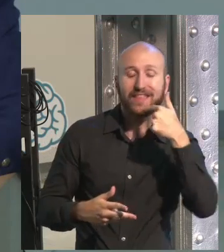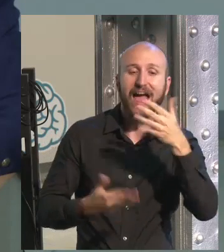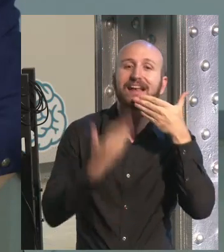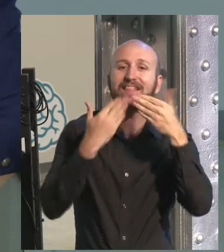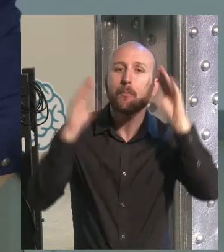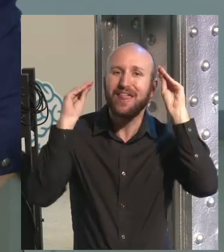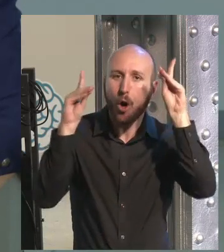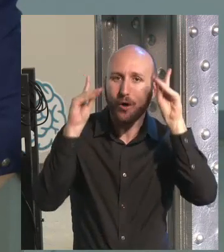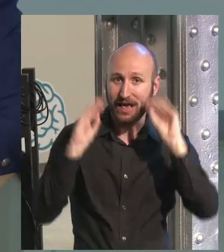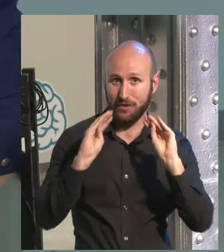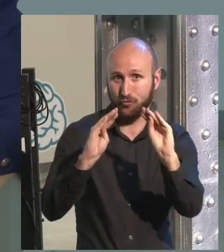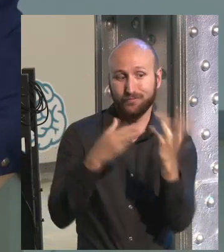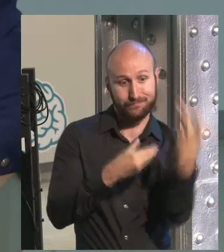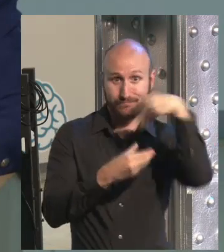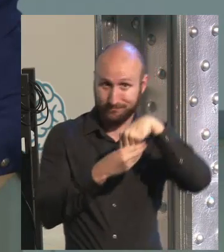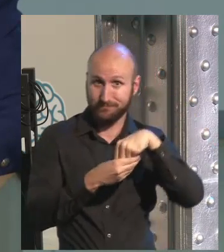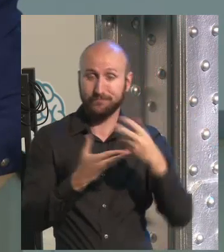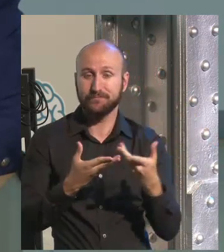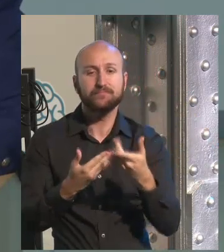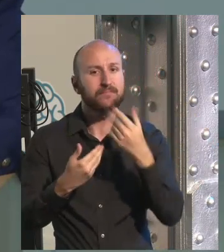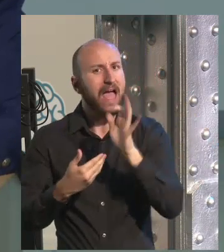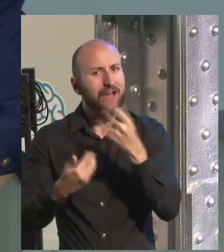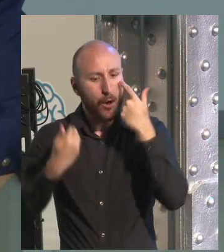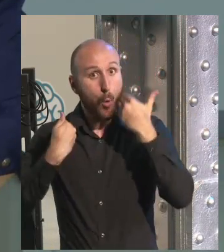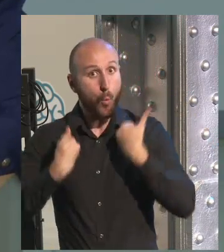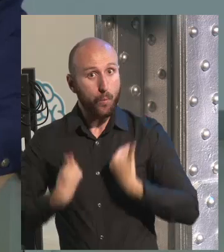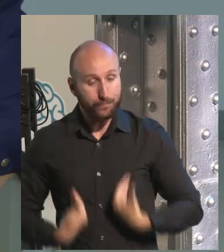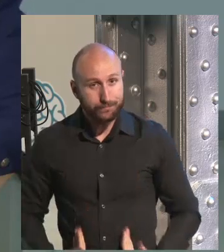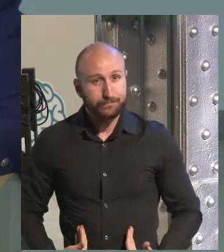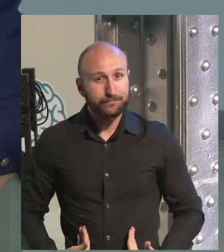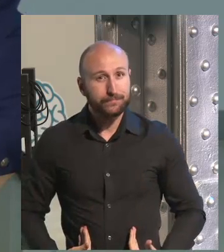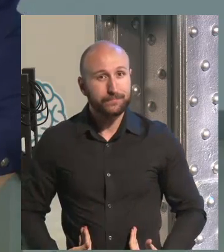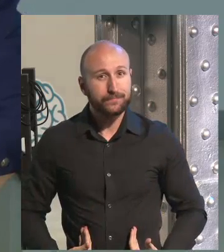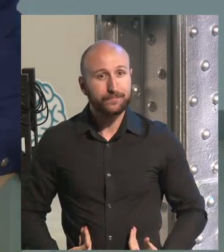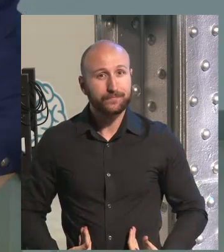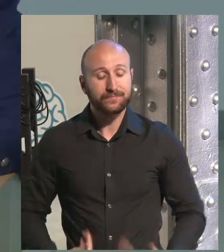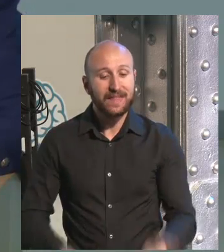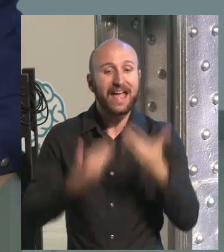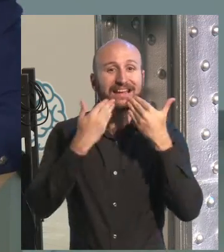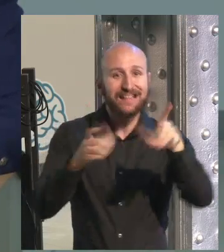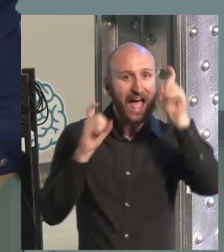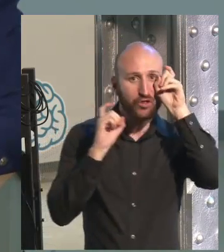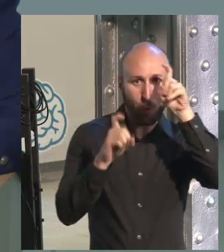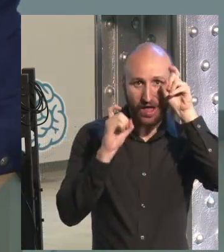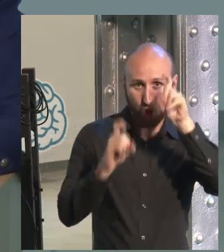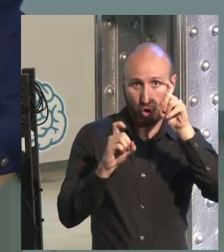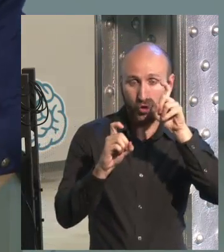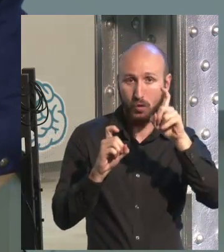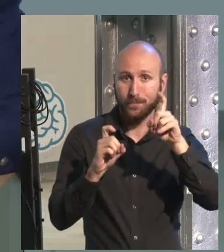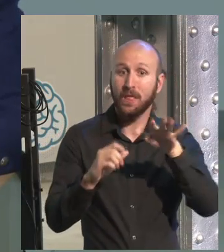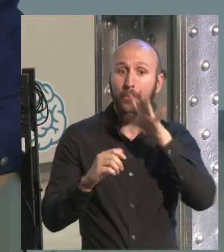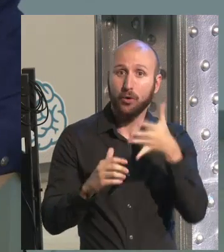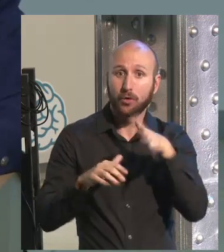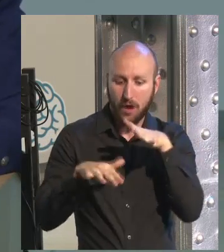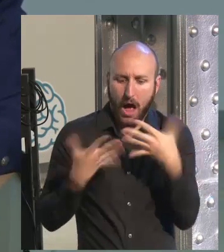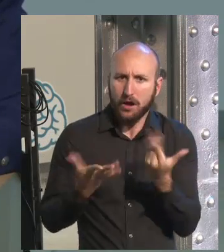that in the pedagogical books, because human is the